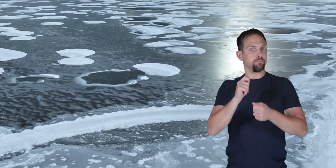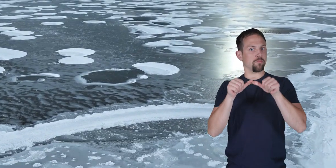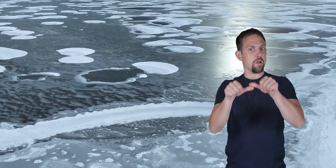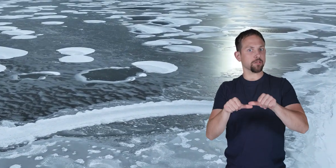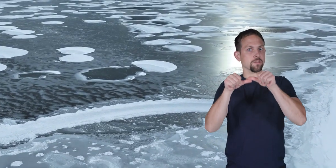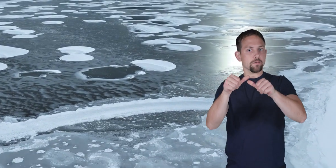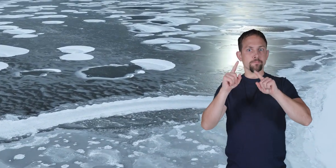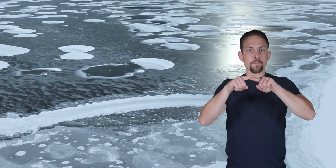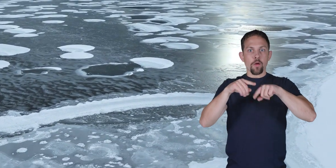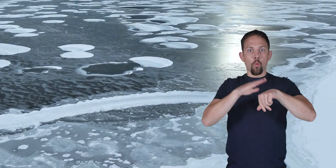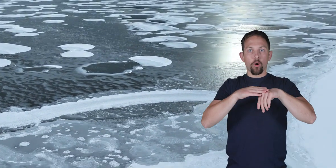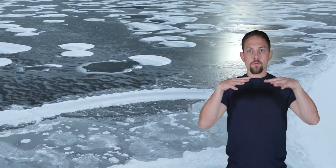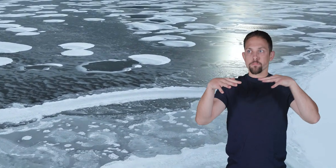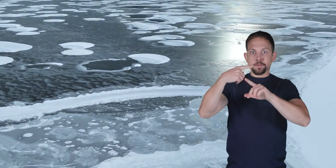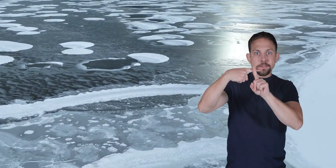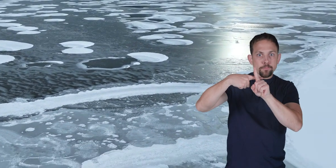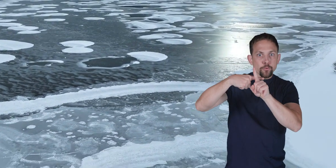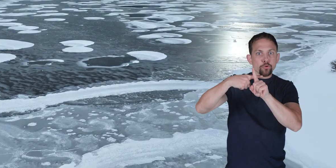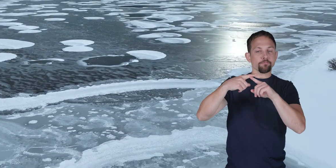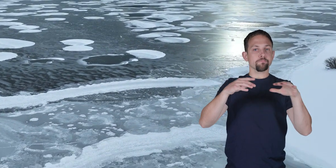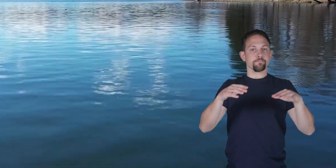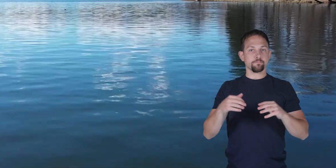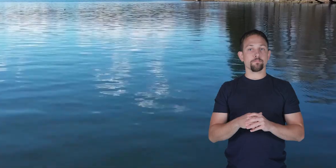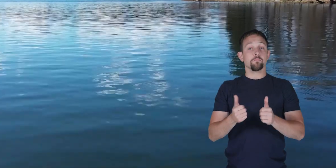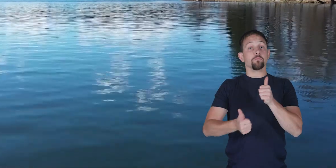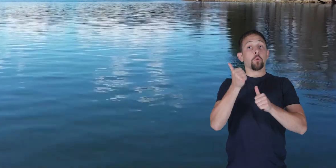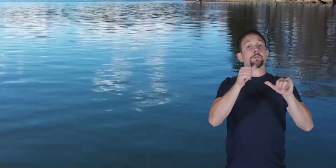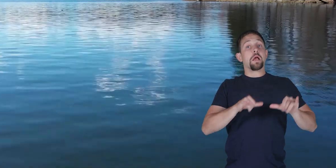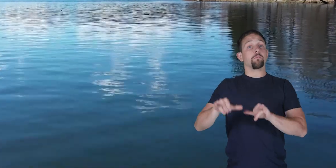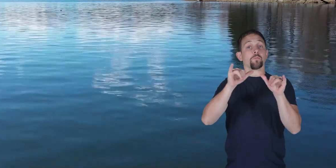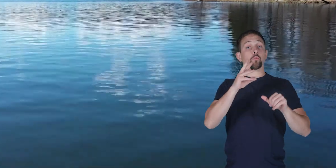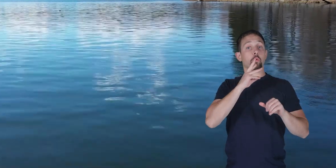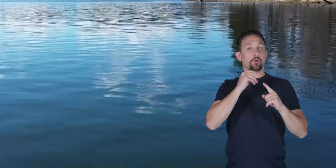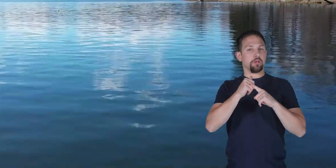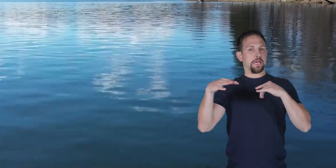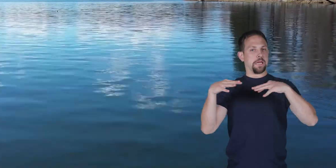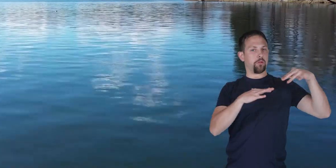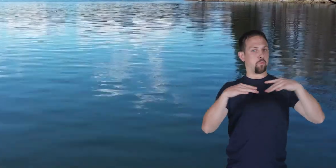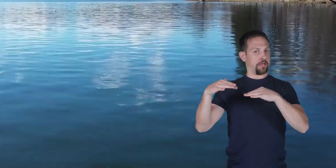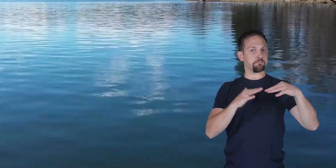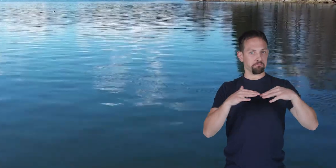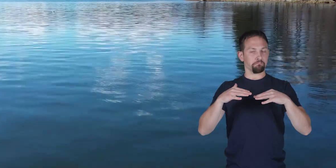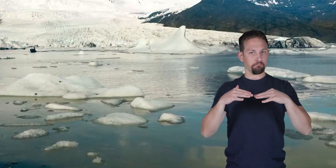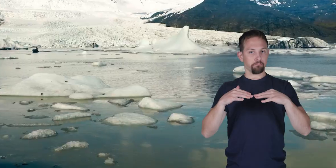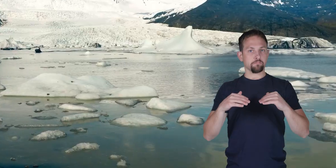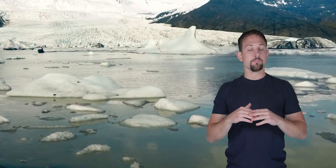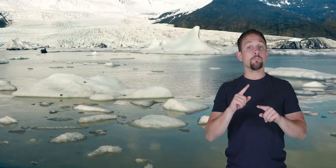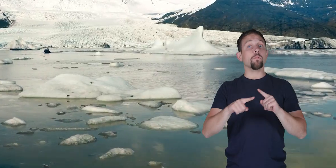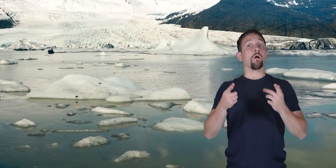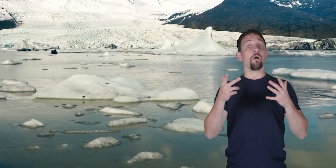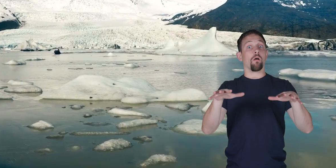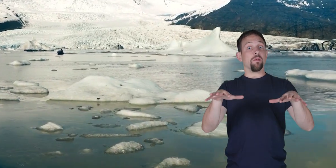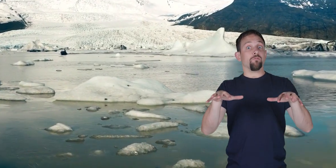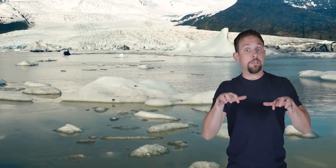changes constantly because of temperature in its most common form water is a liquid but